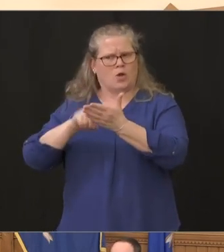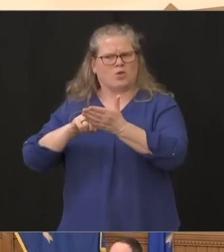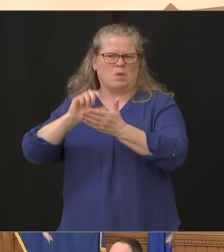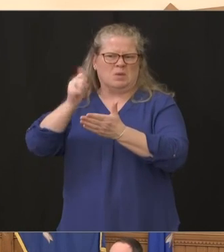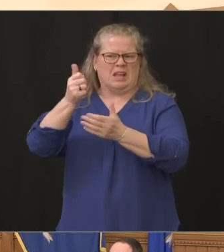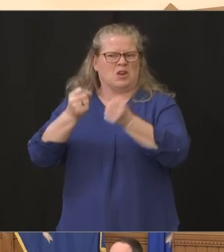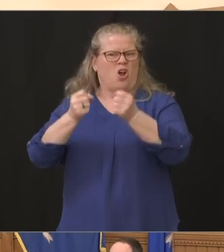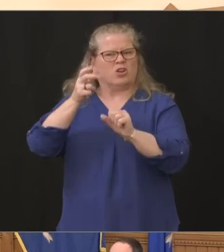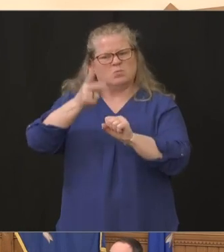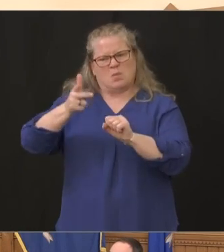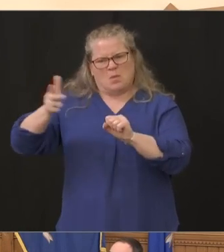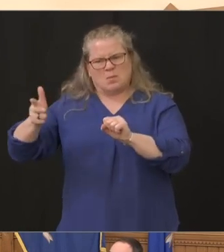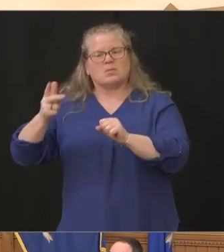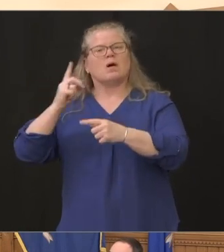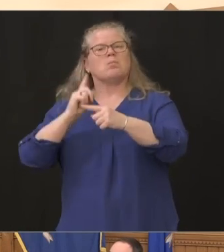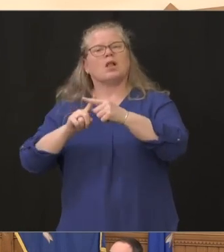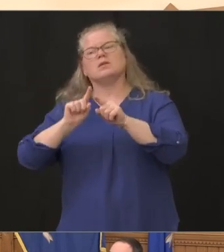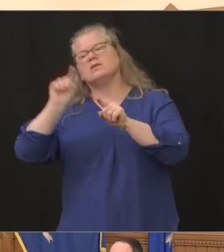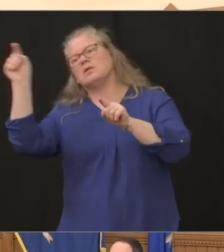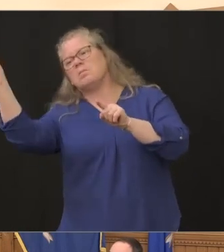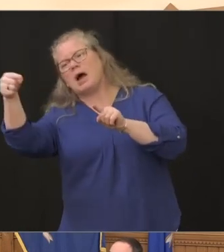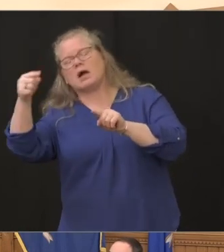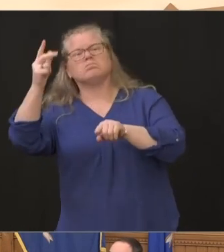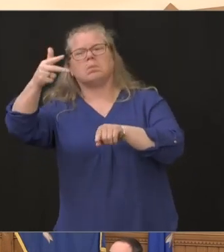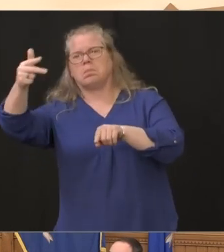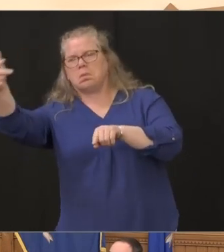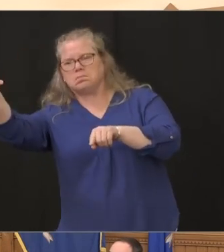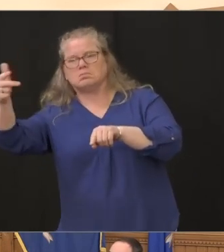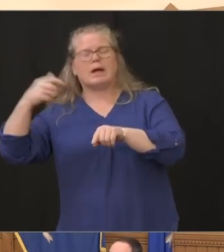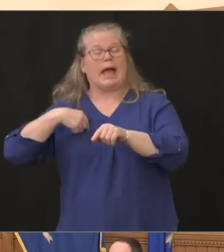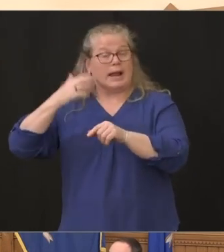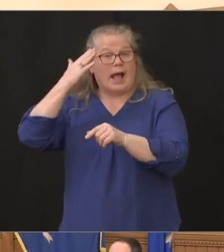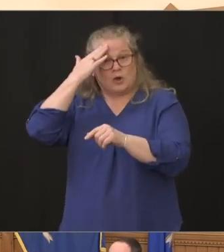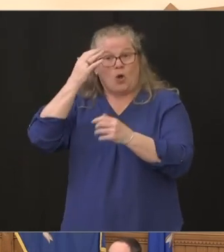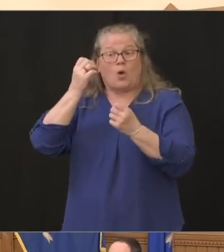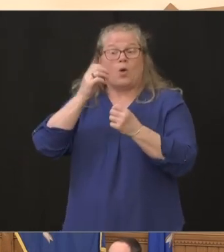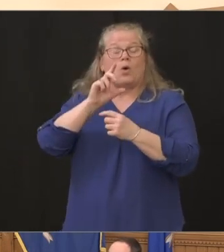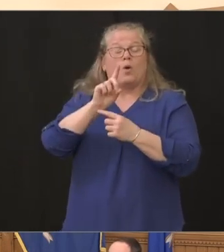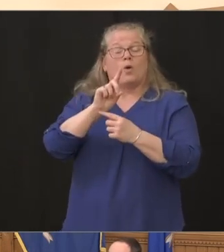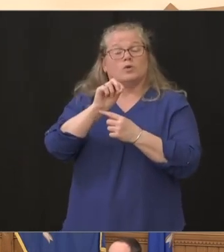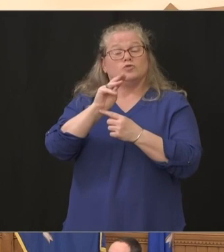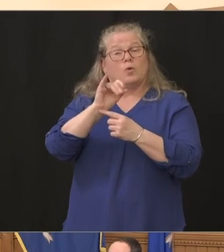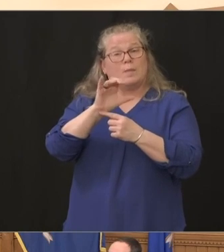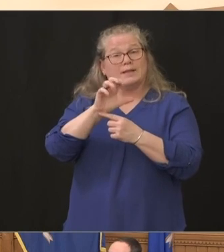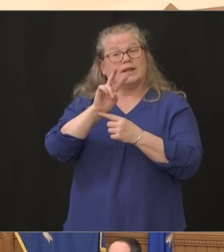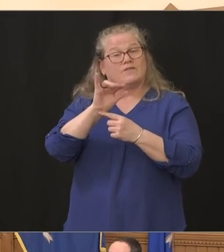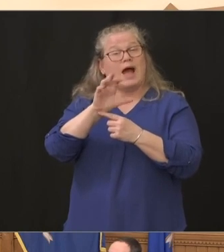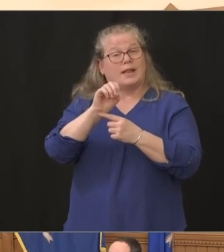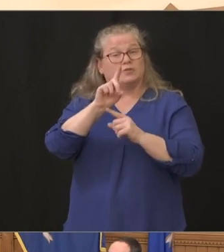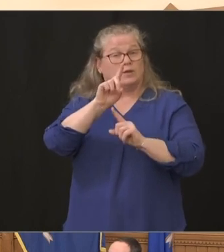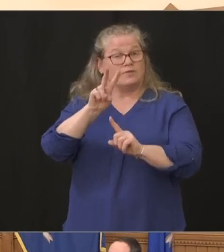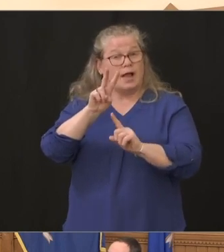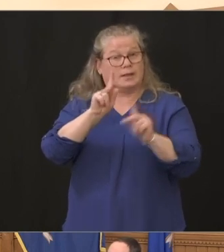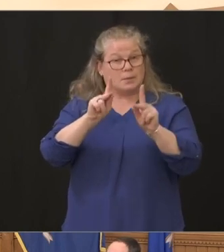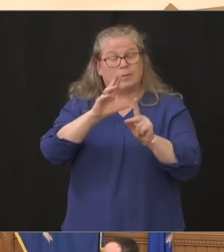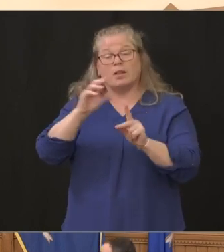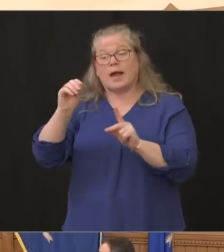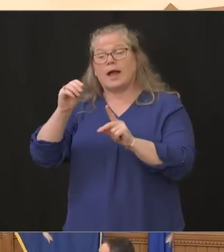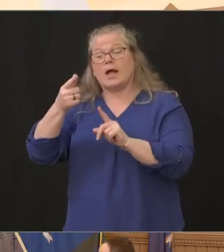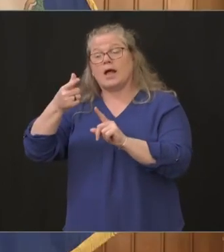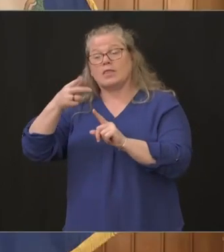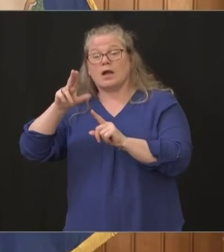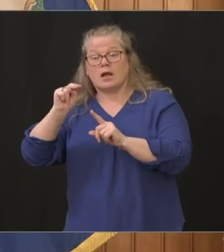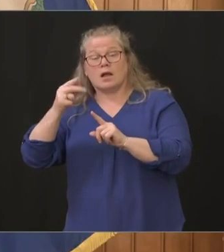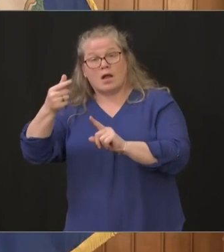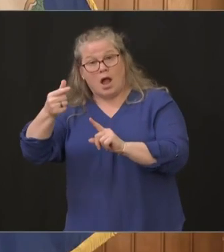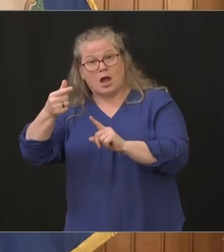know that the the gun control groups and the domestic violence groups have been asking so um you know i'm sure those groups are interested that's an executive